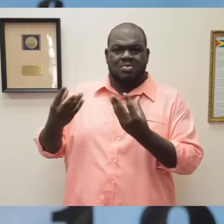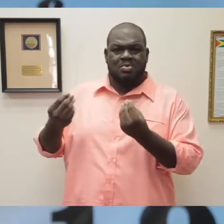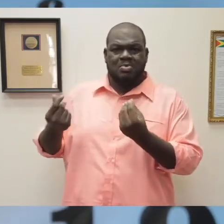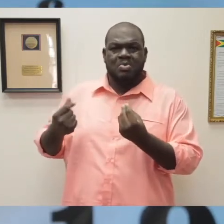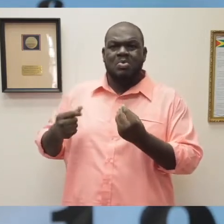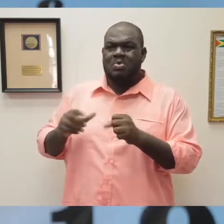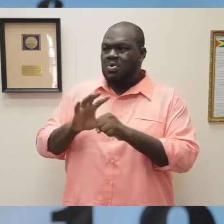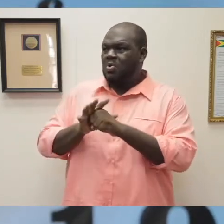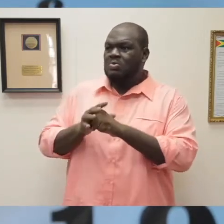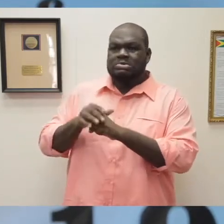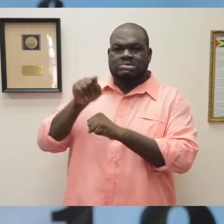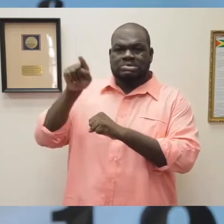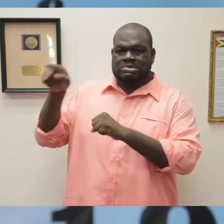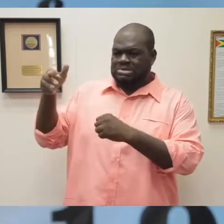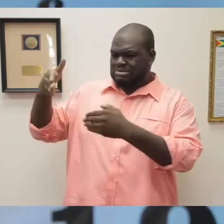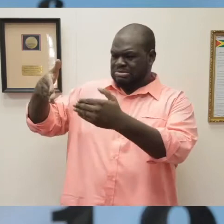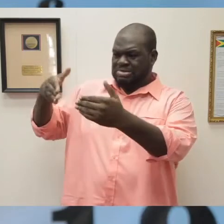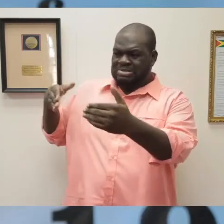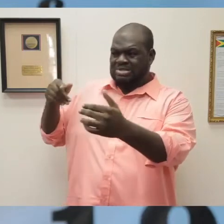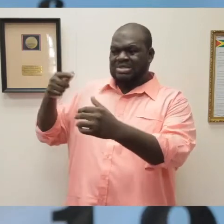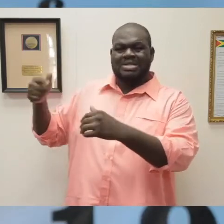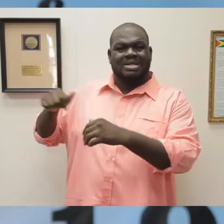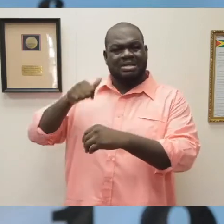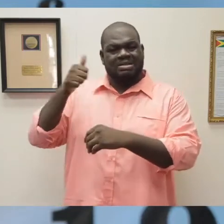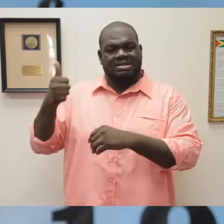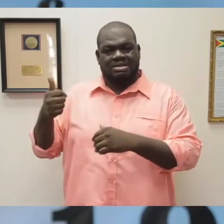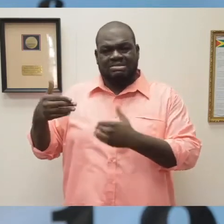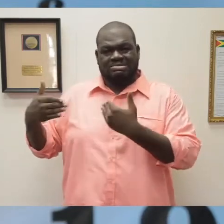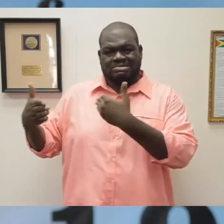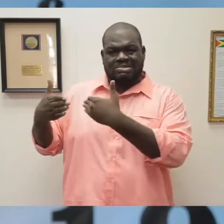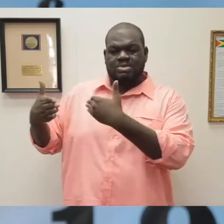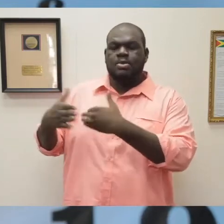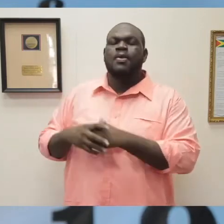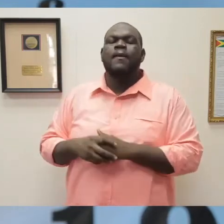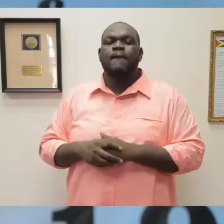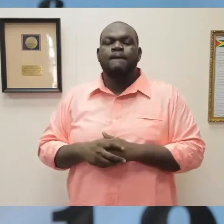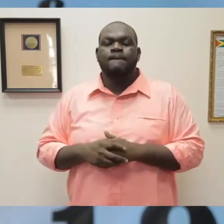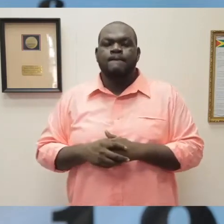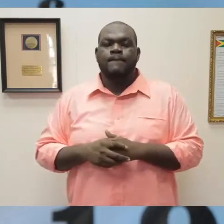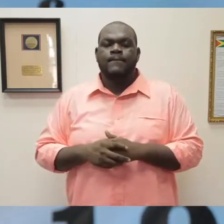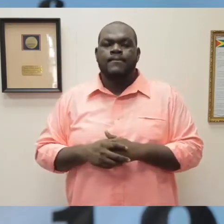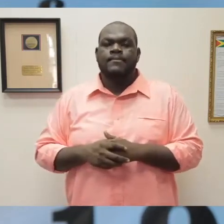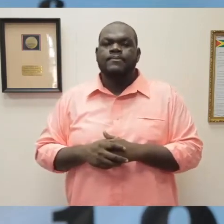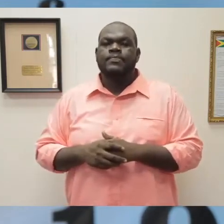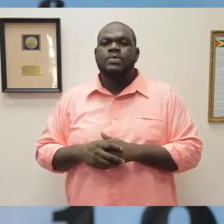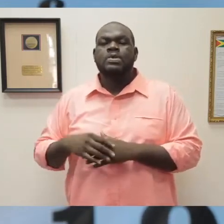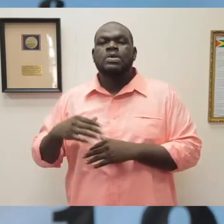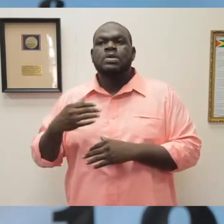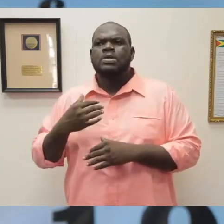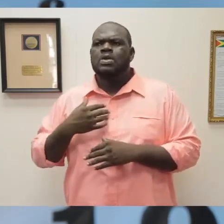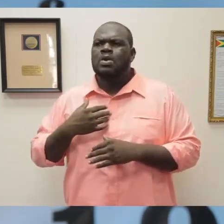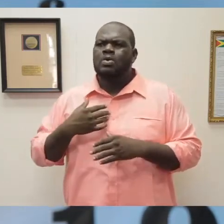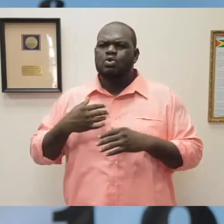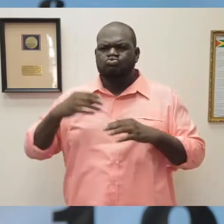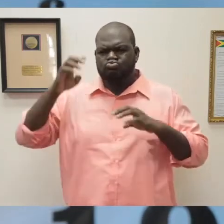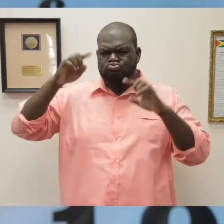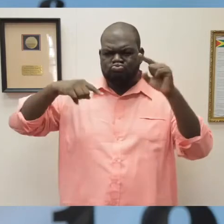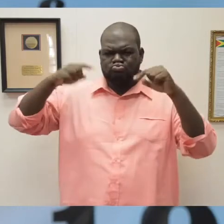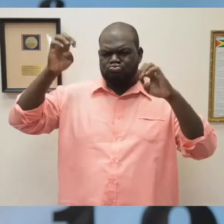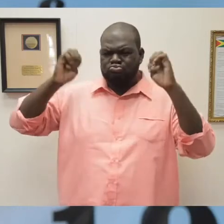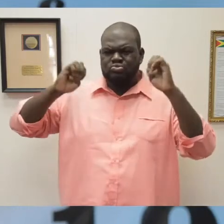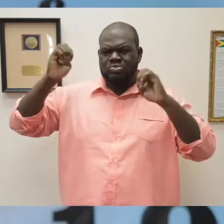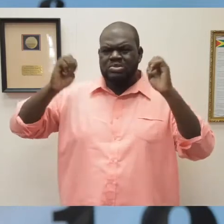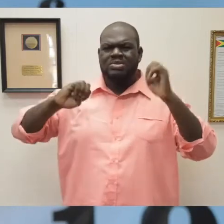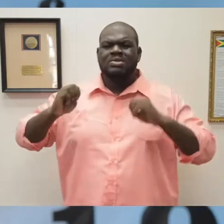cases. In our analysis, we highlighted that males continue to be the sex